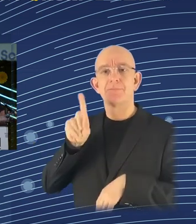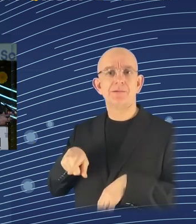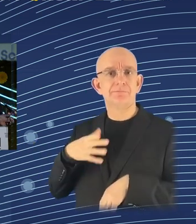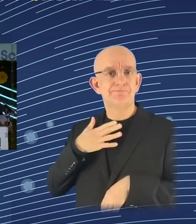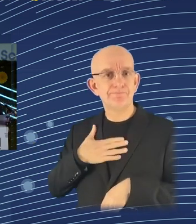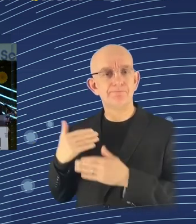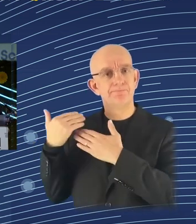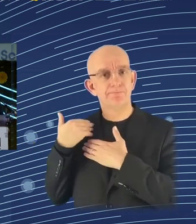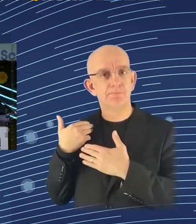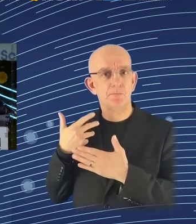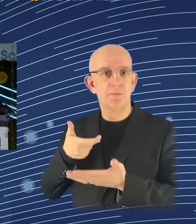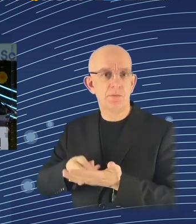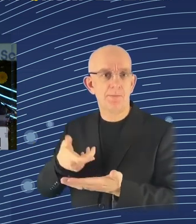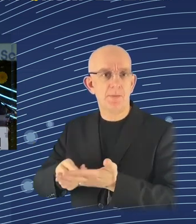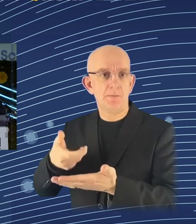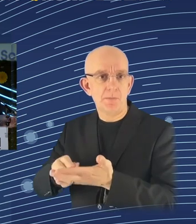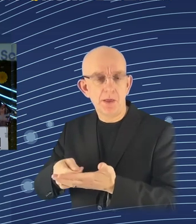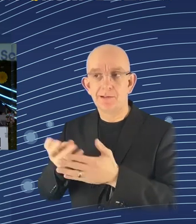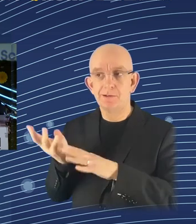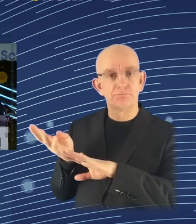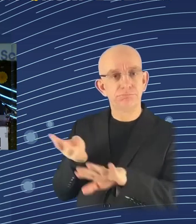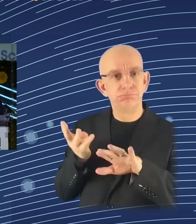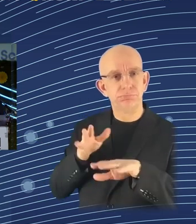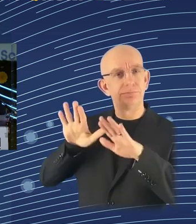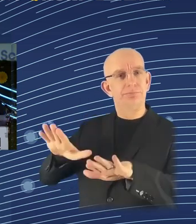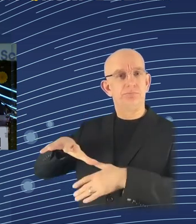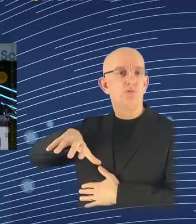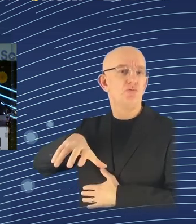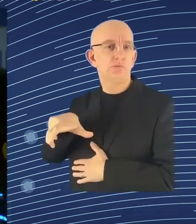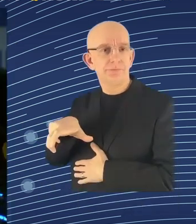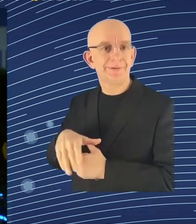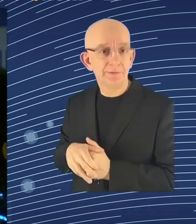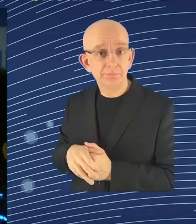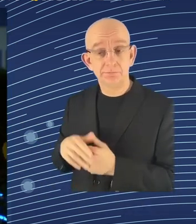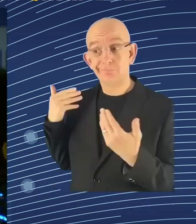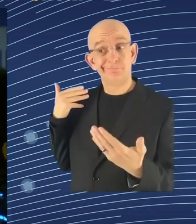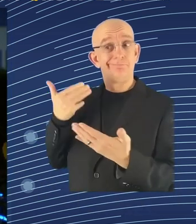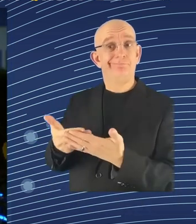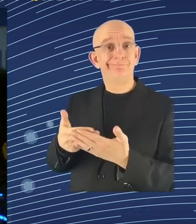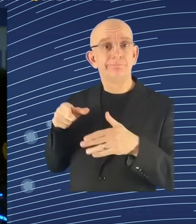haven't domesticated the demand. They still rely entirely on exports, but it's going to come.